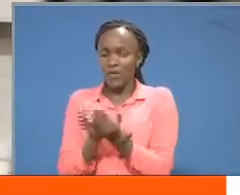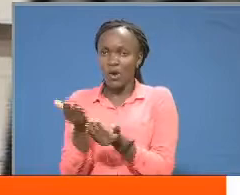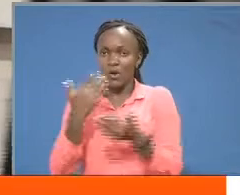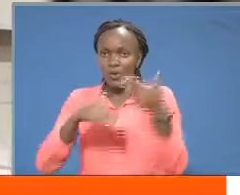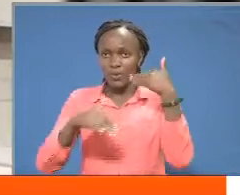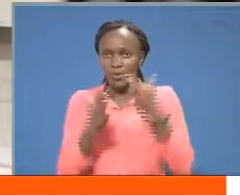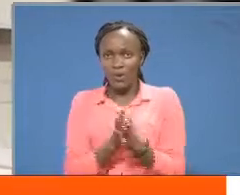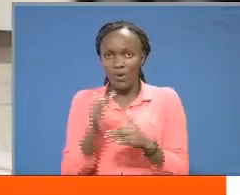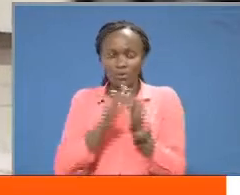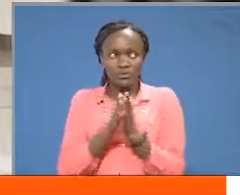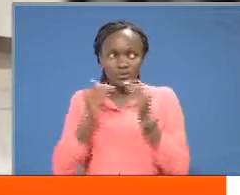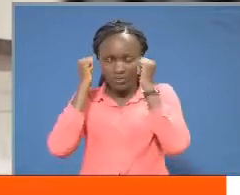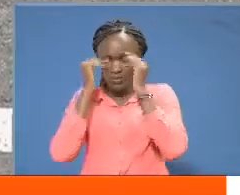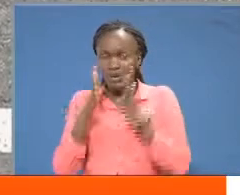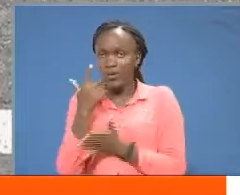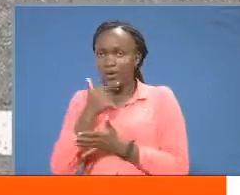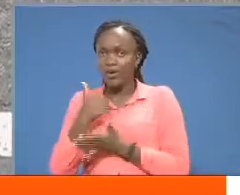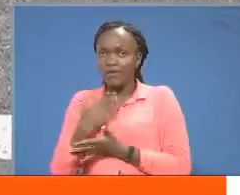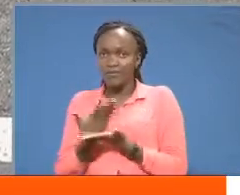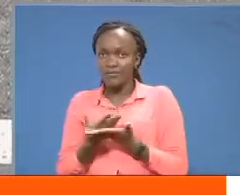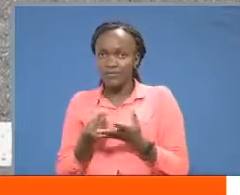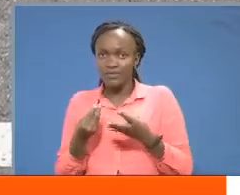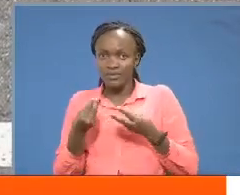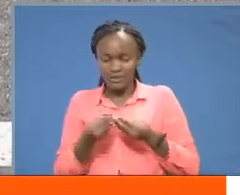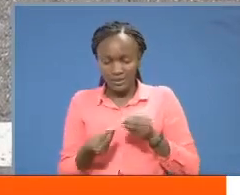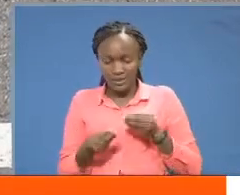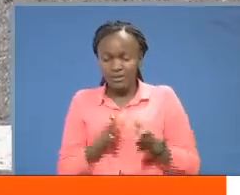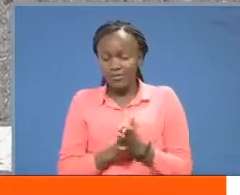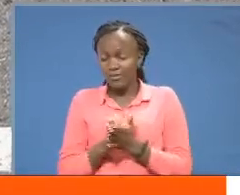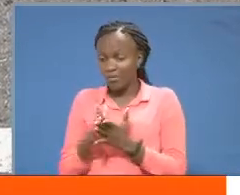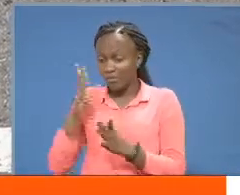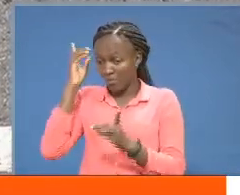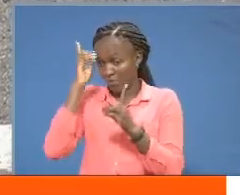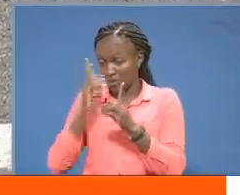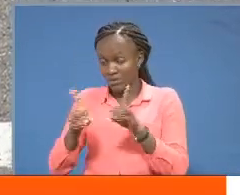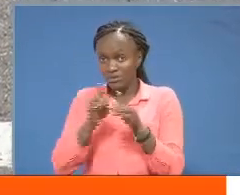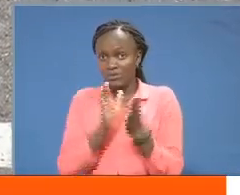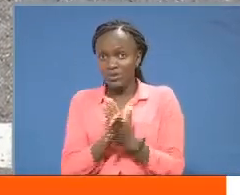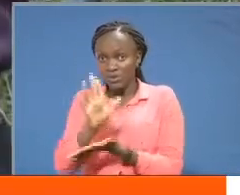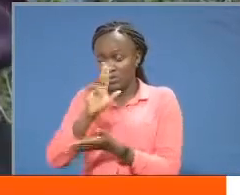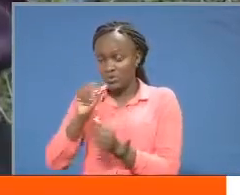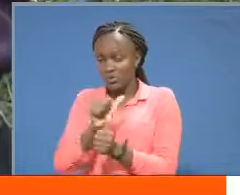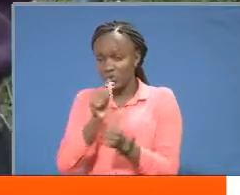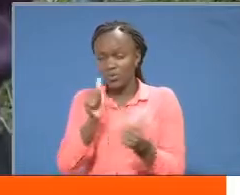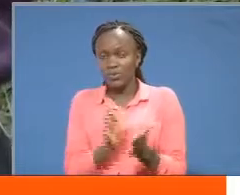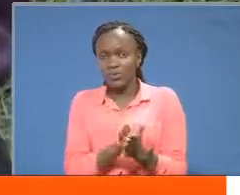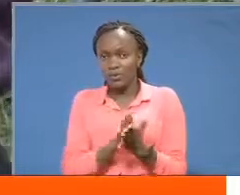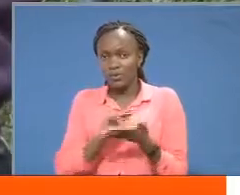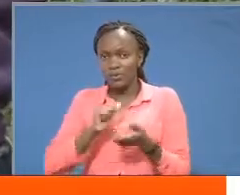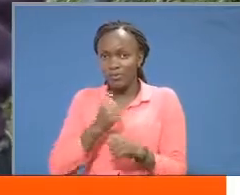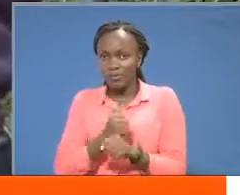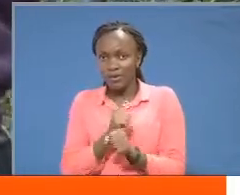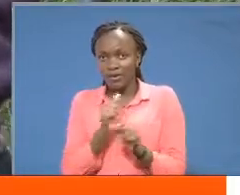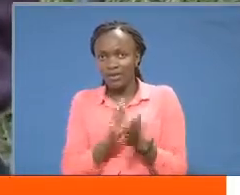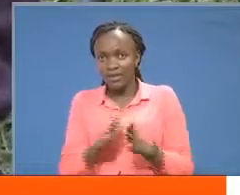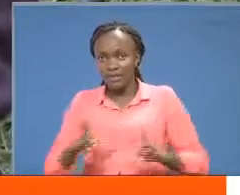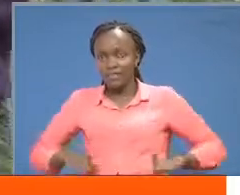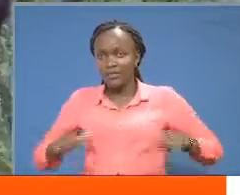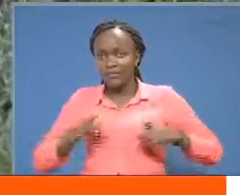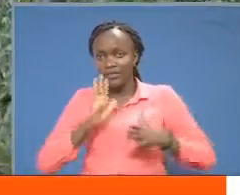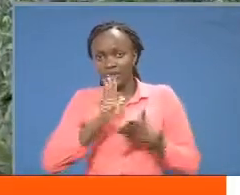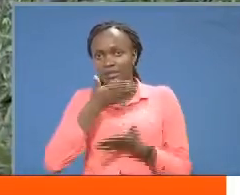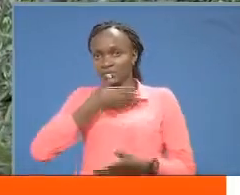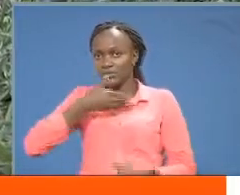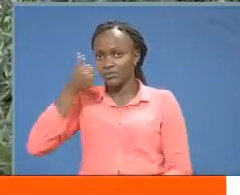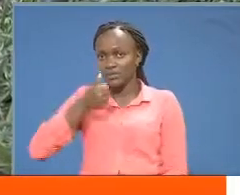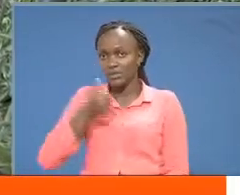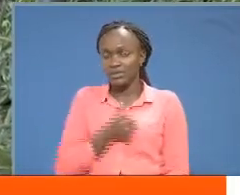the students with disabilities are determined and hopeful to exploit them effectively for the betterment of their lives in and